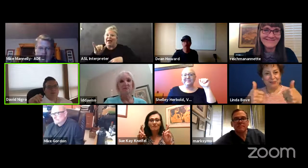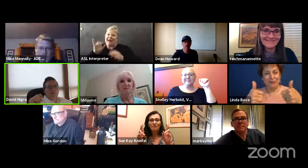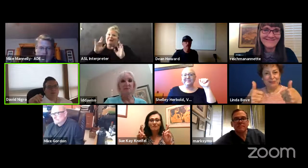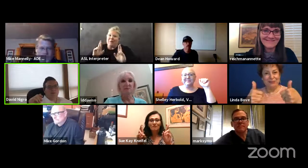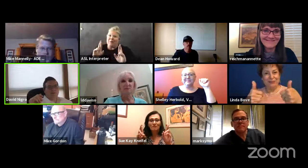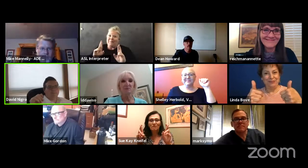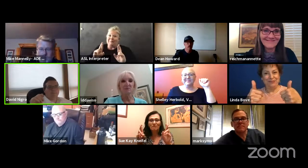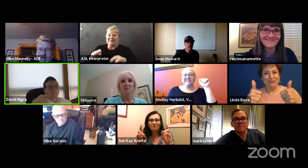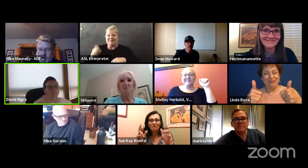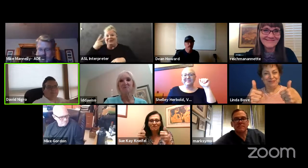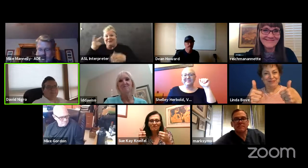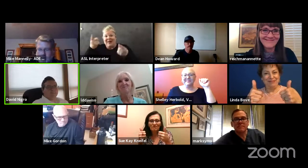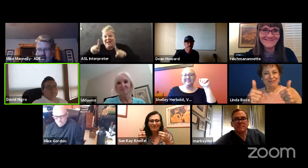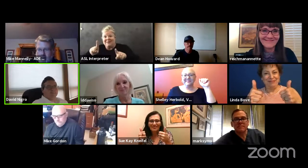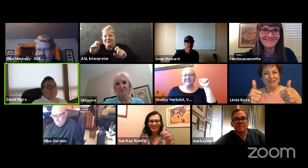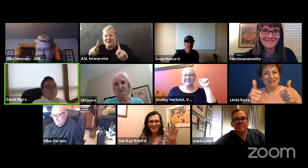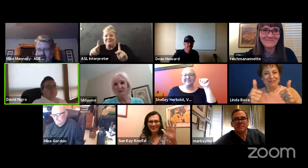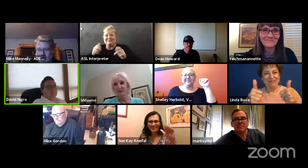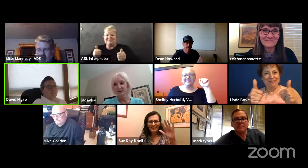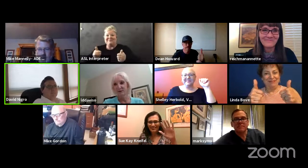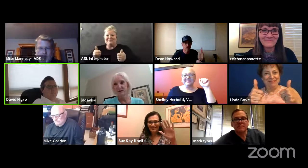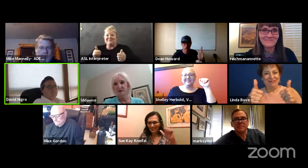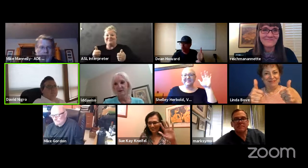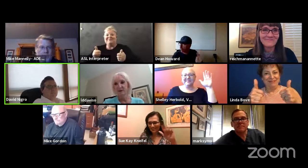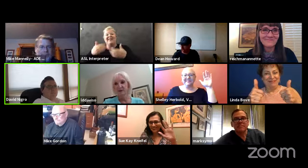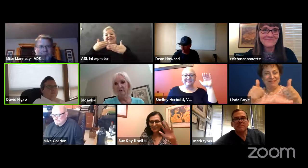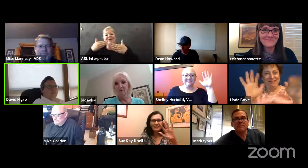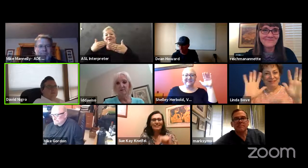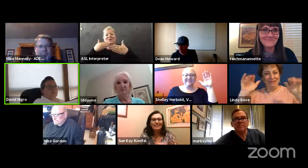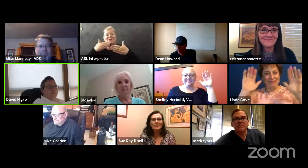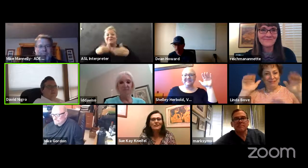go from there thank you